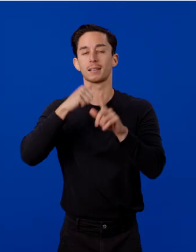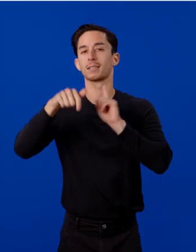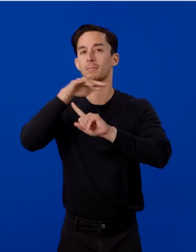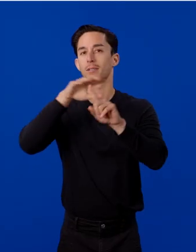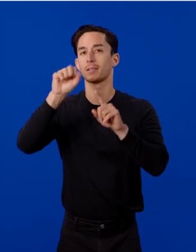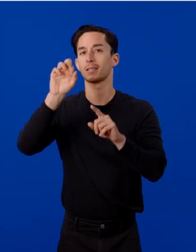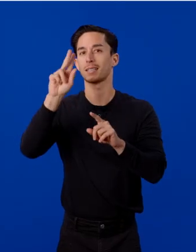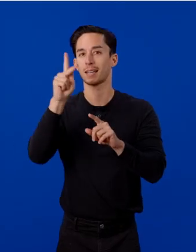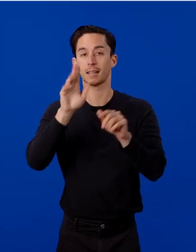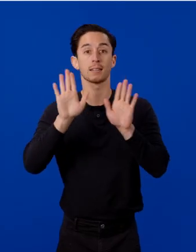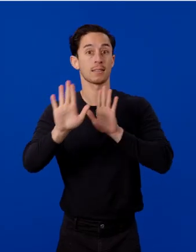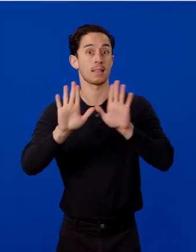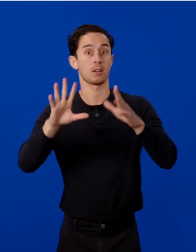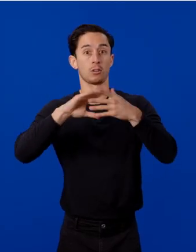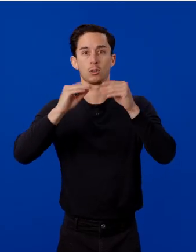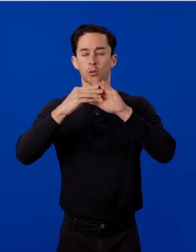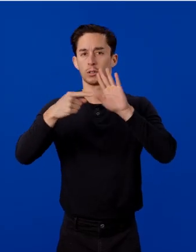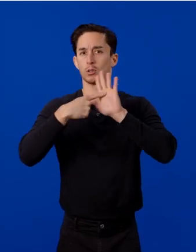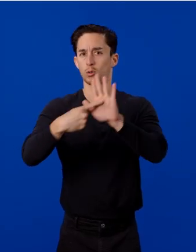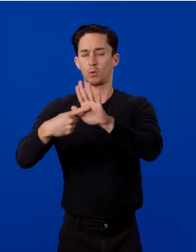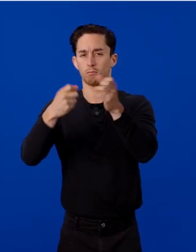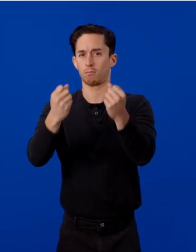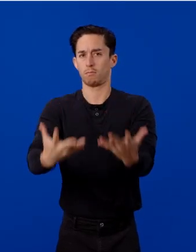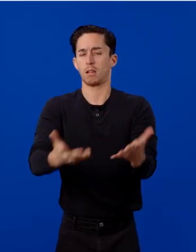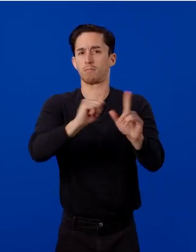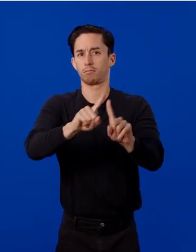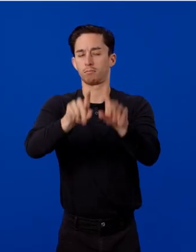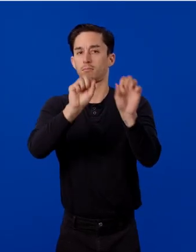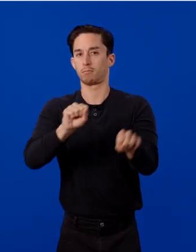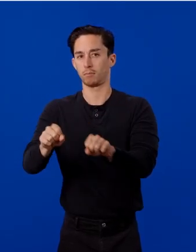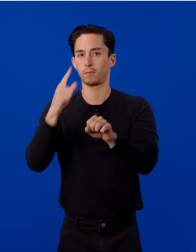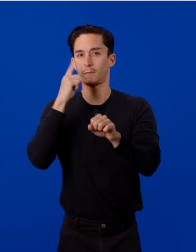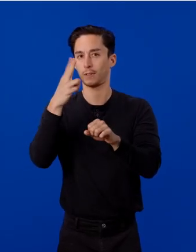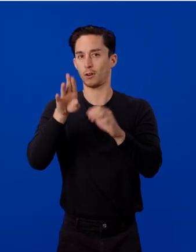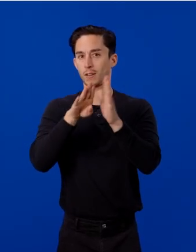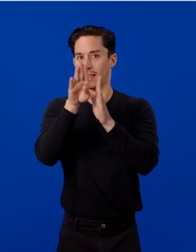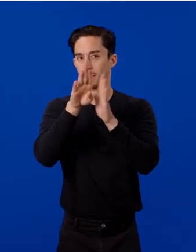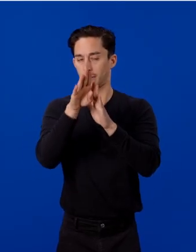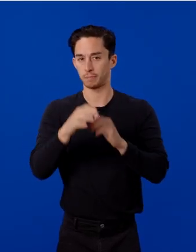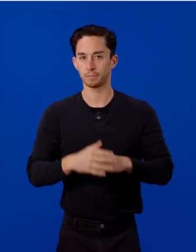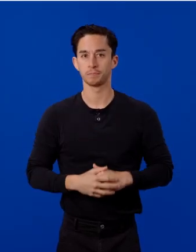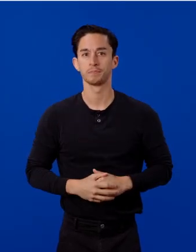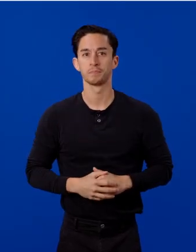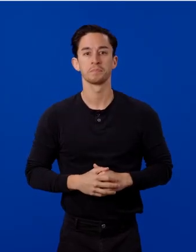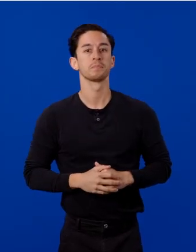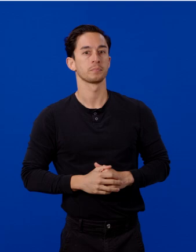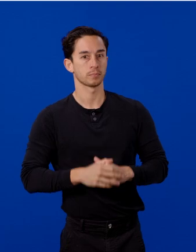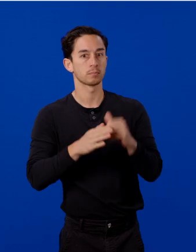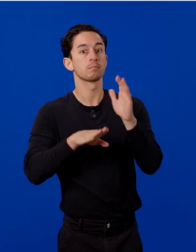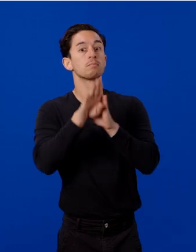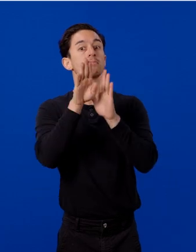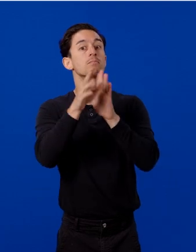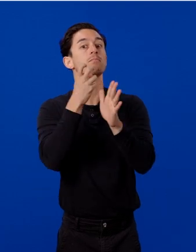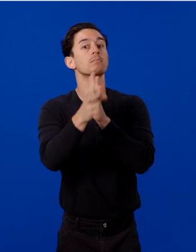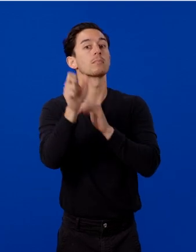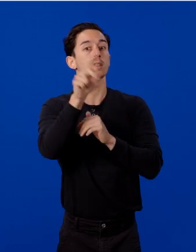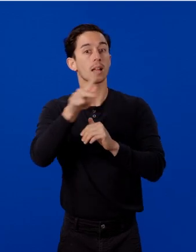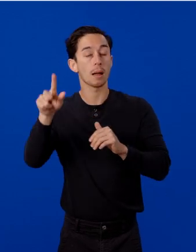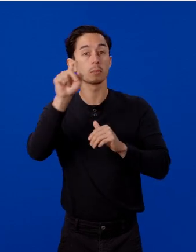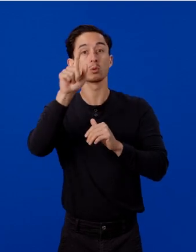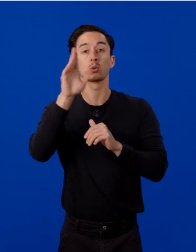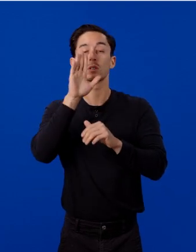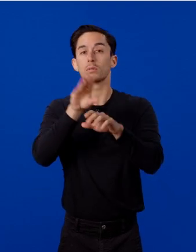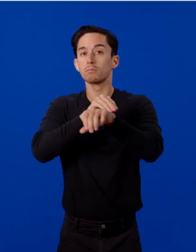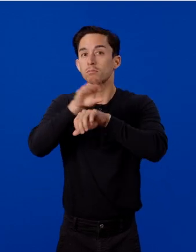show the incredible range of possibilities in VR development. When building immersive apps, the tools you have shape not just your workflow.